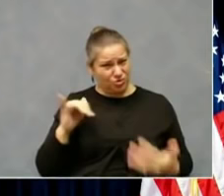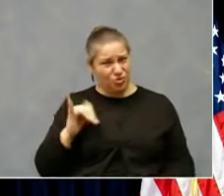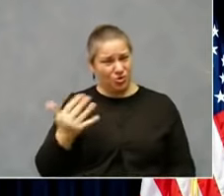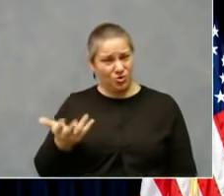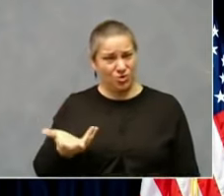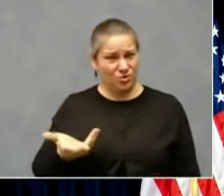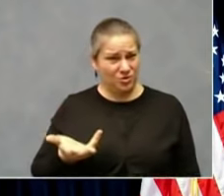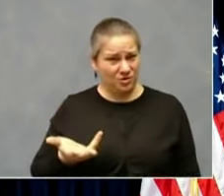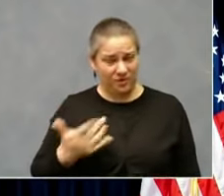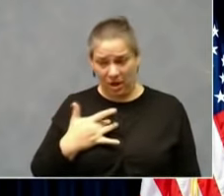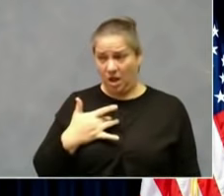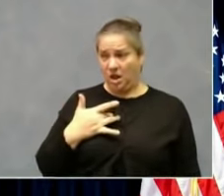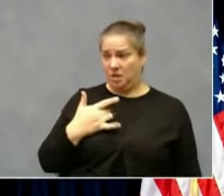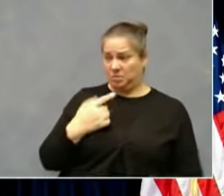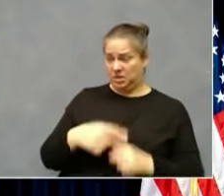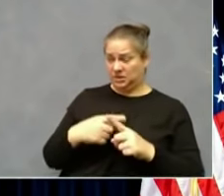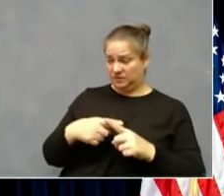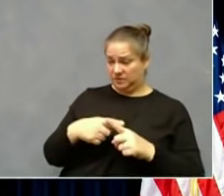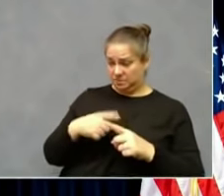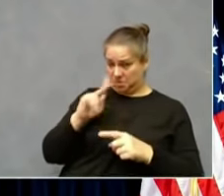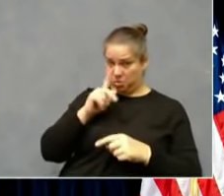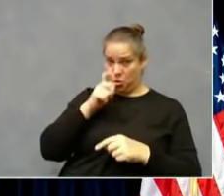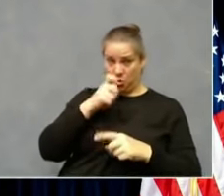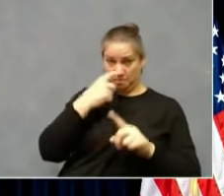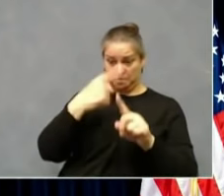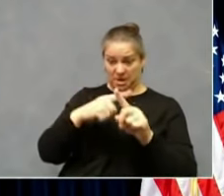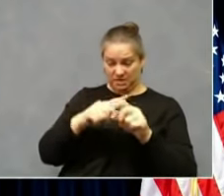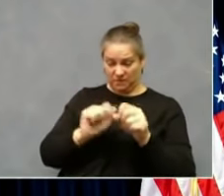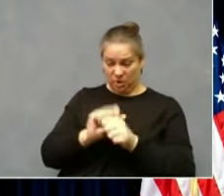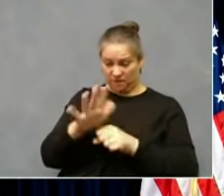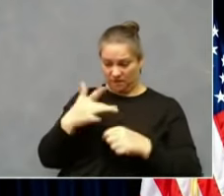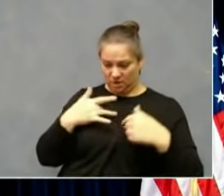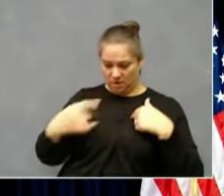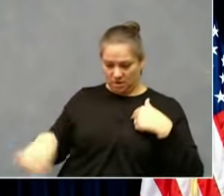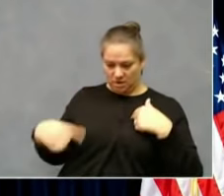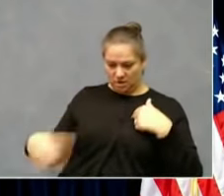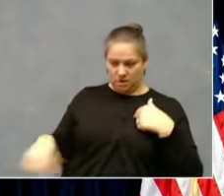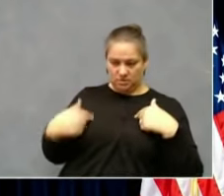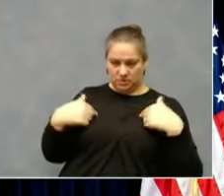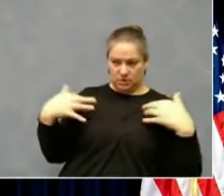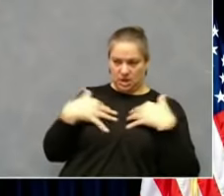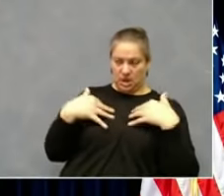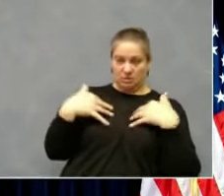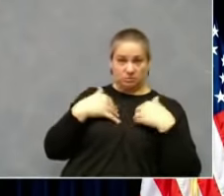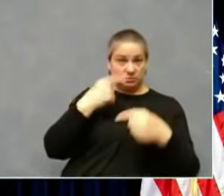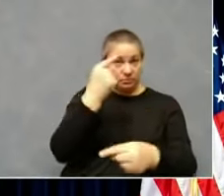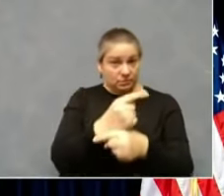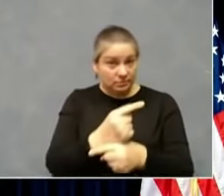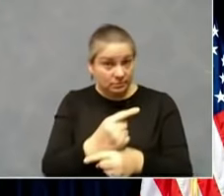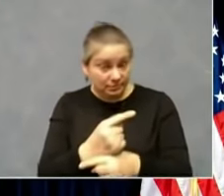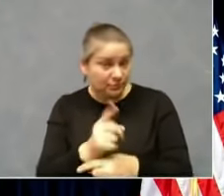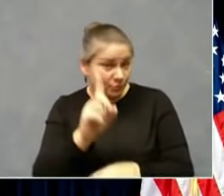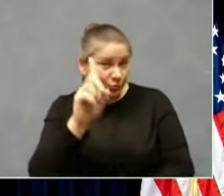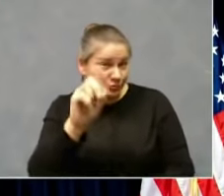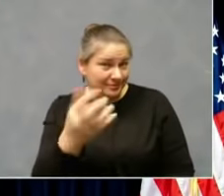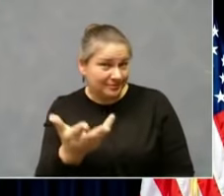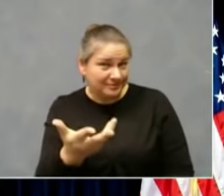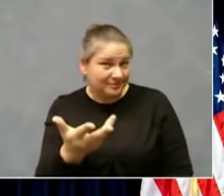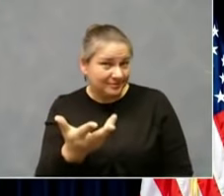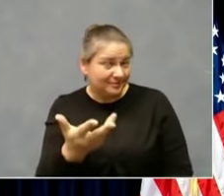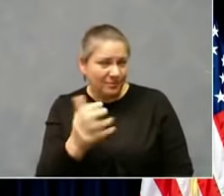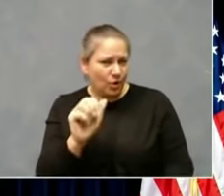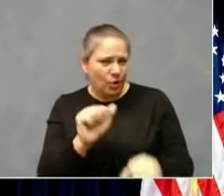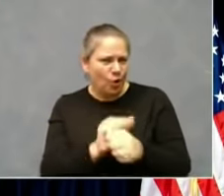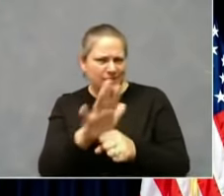Anybody who has a positive test is scared, right? I mean, it's not just natural. It happens.